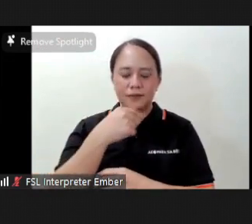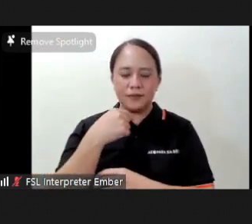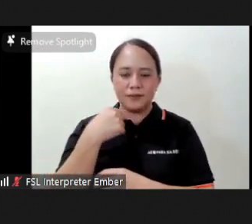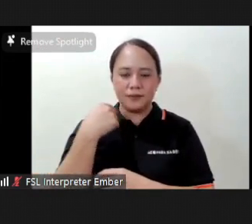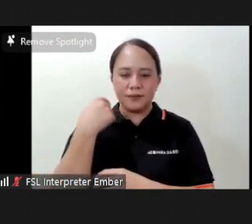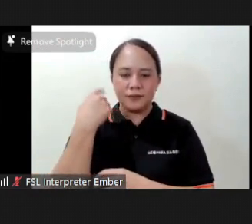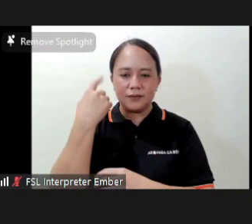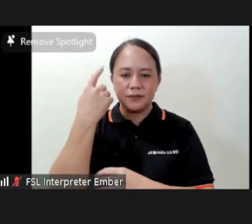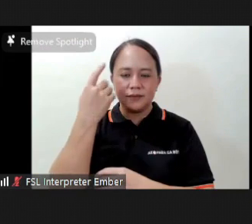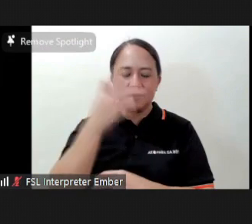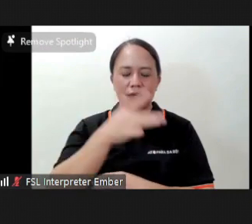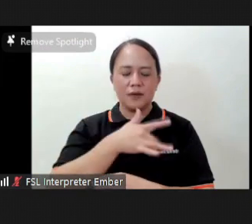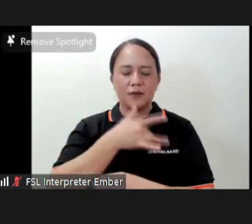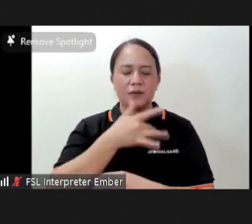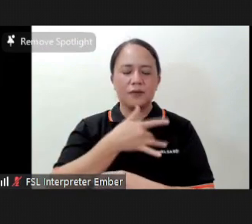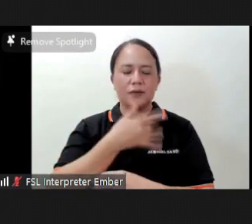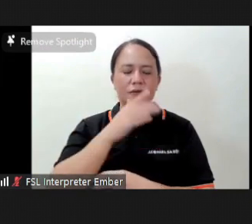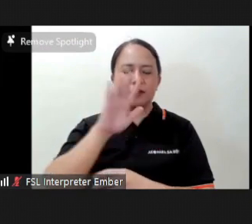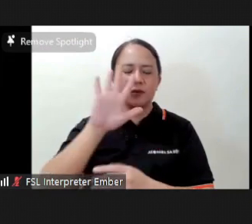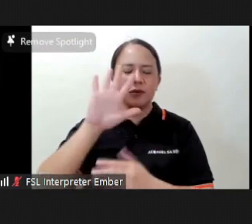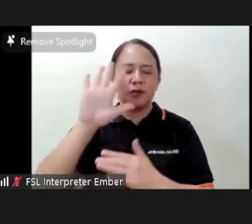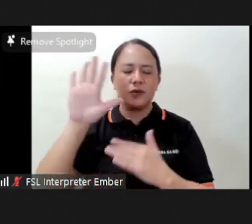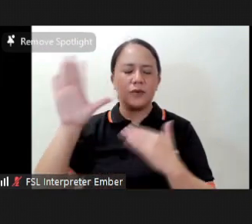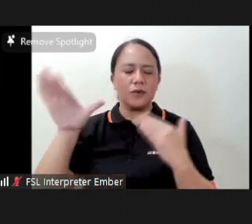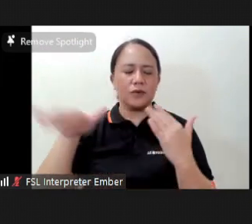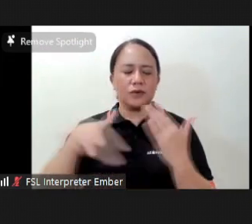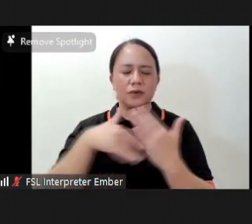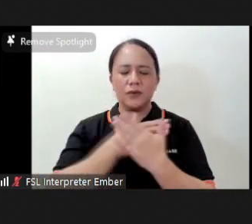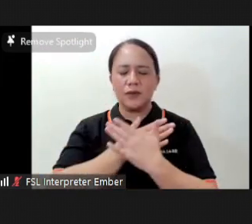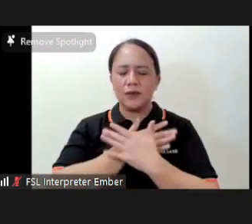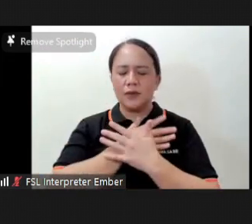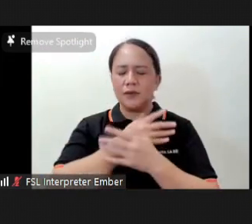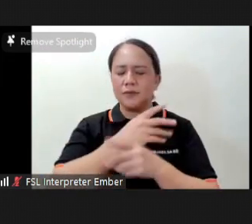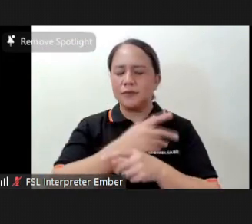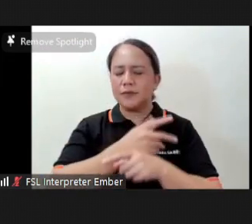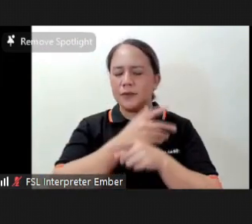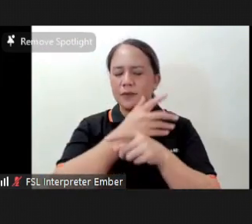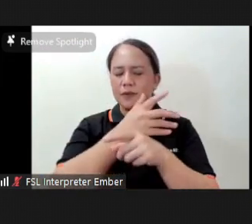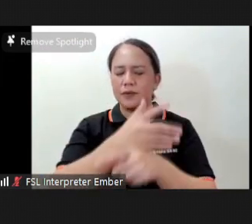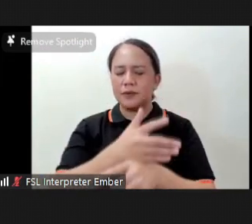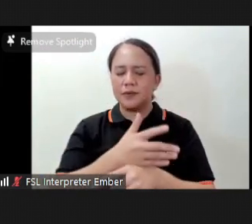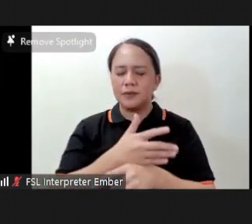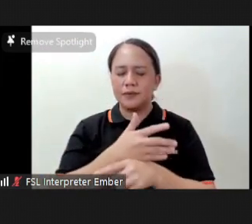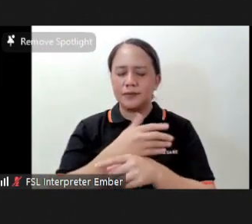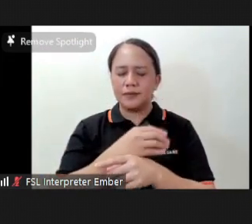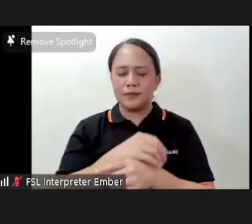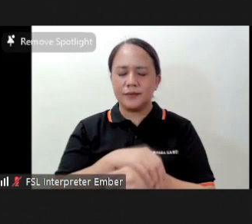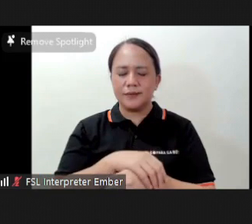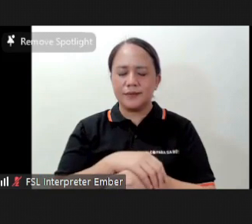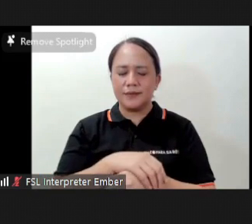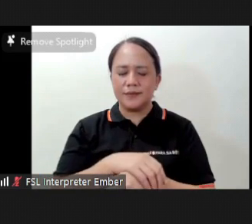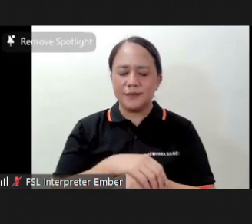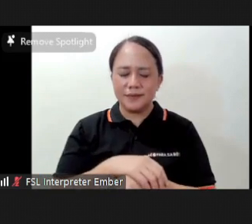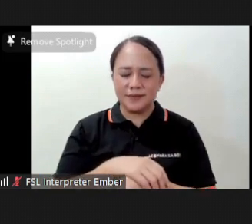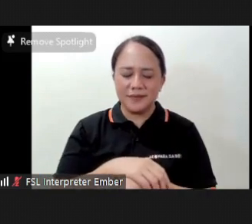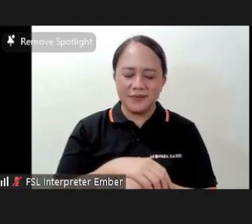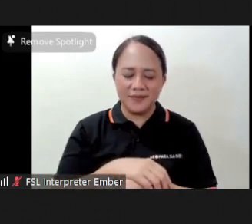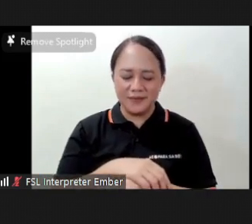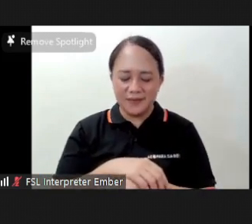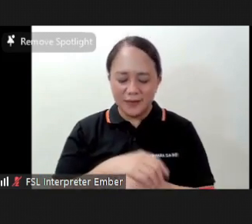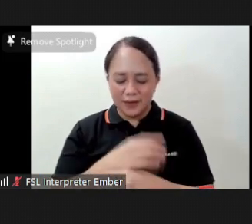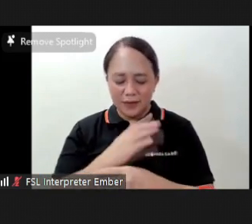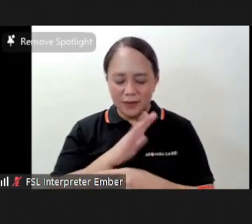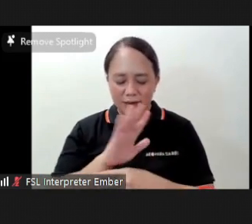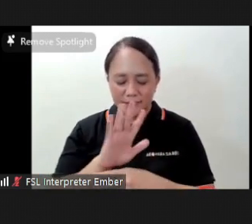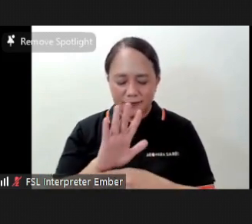Feeling all this love and caring. As it shines on your shoulders. and